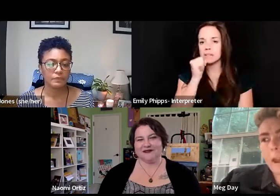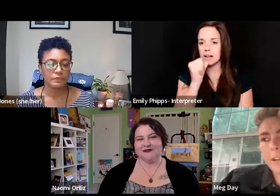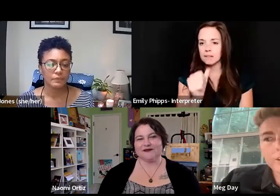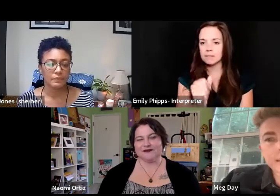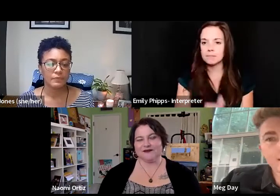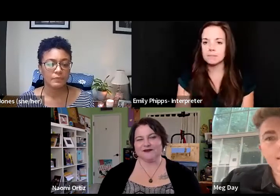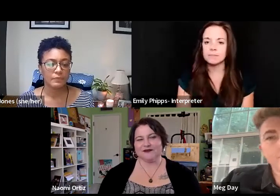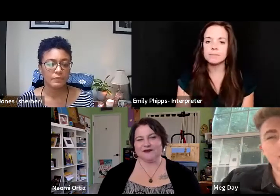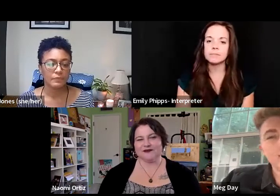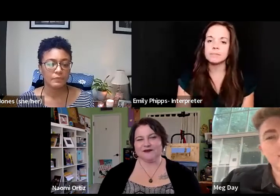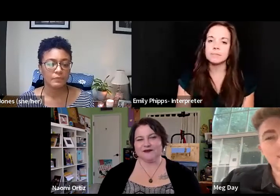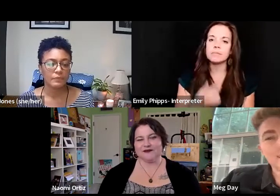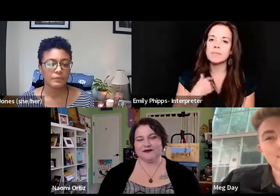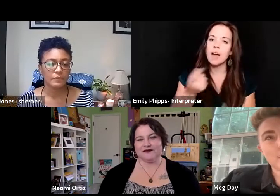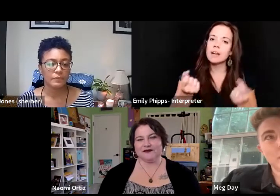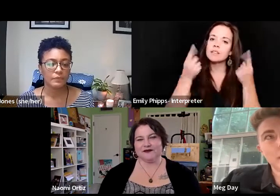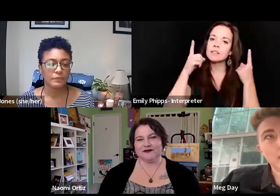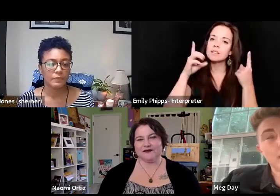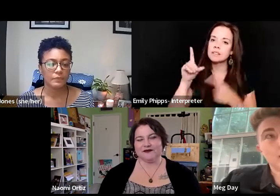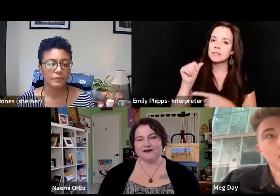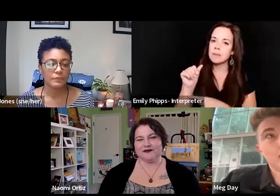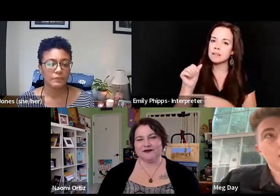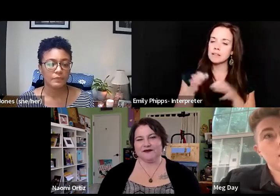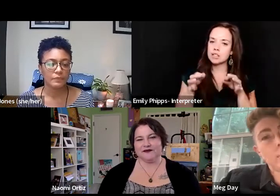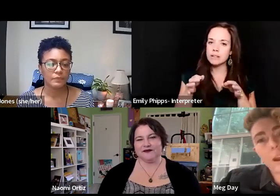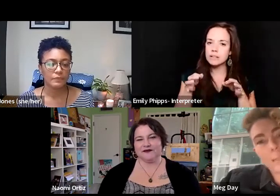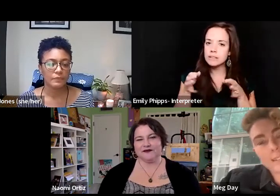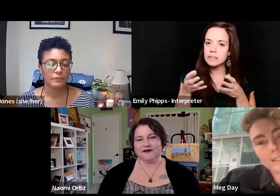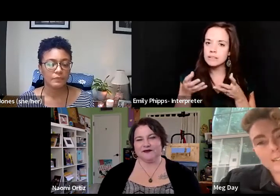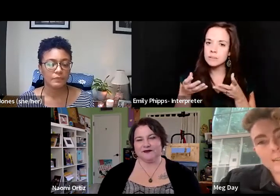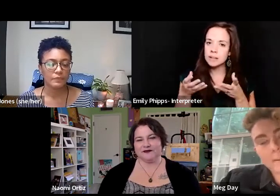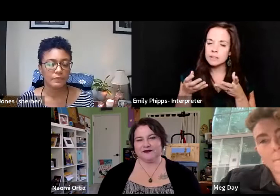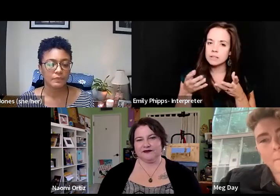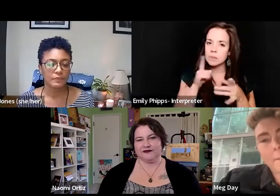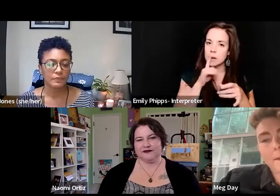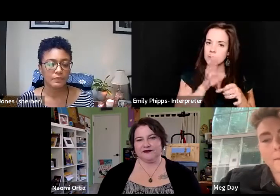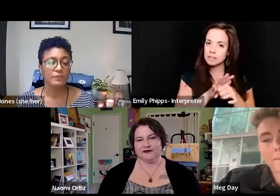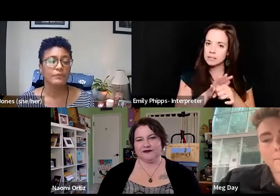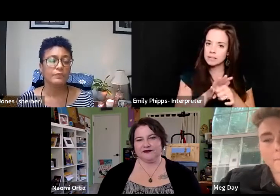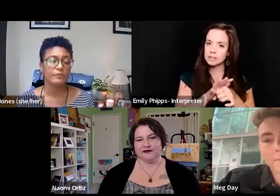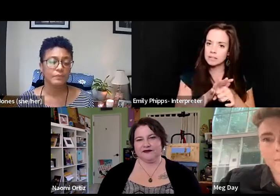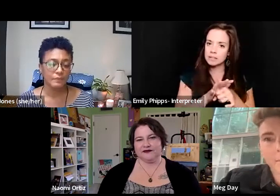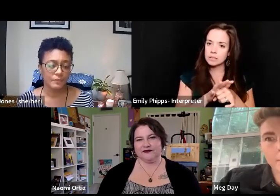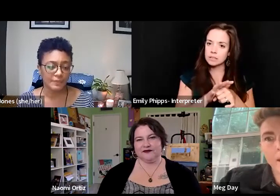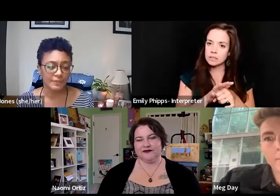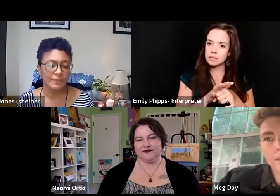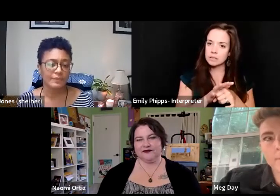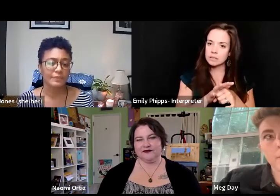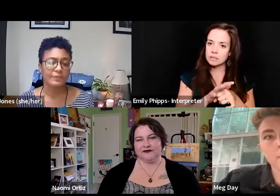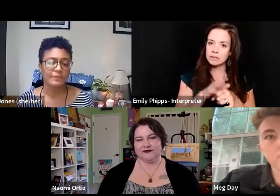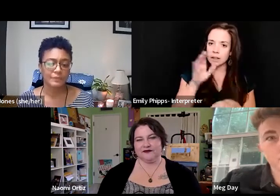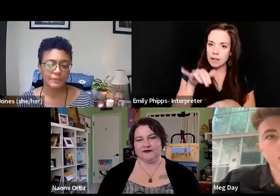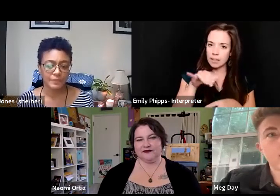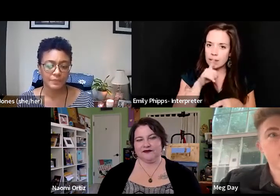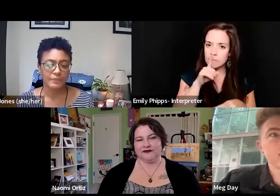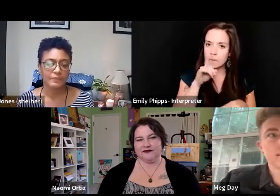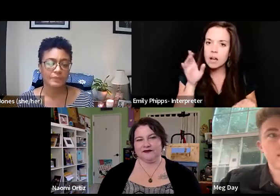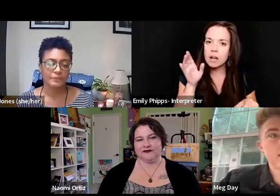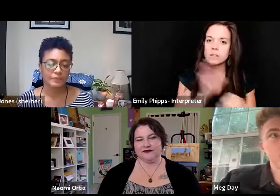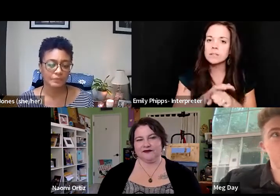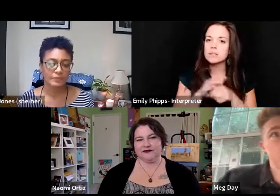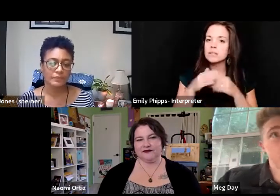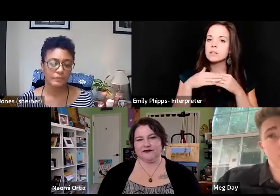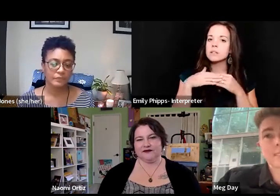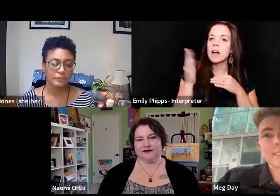I understand disability justice to be a promise. That promise moves beyond,